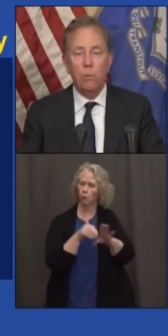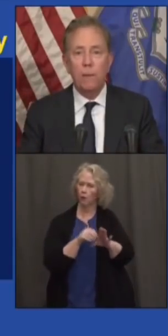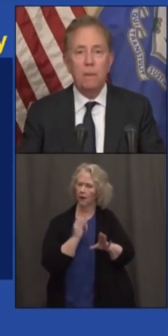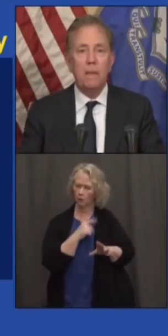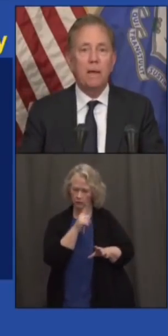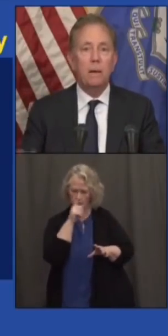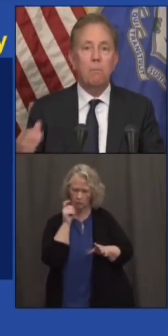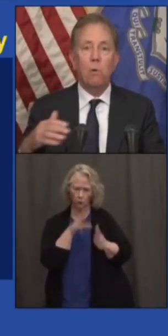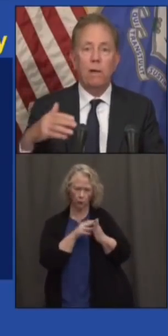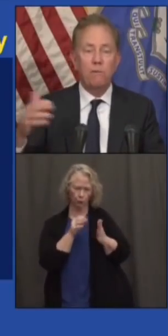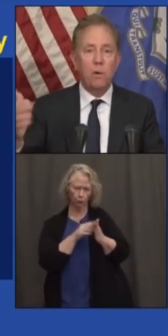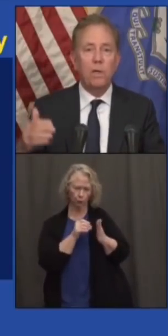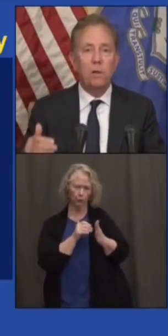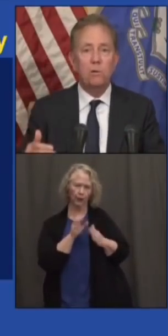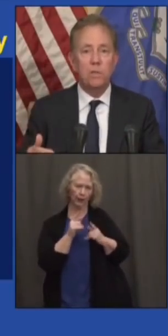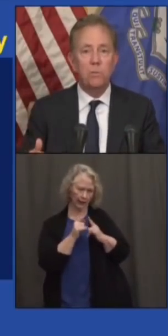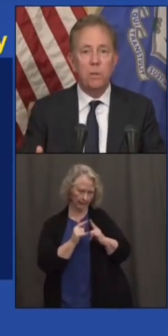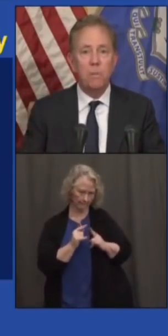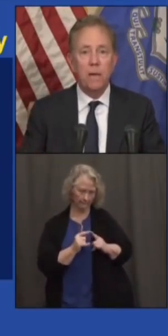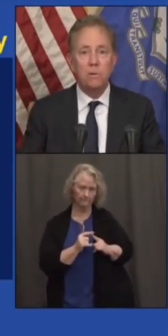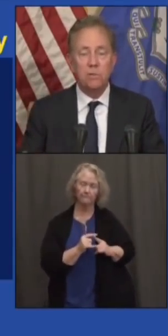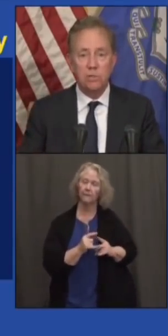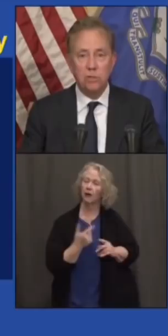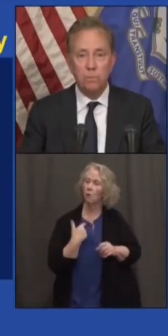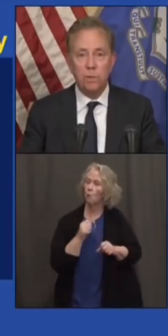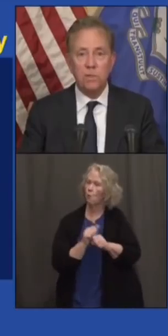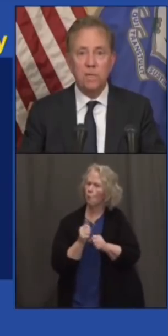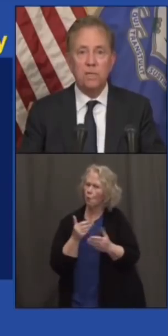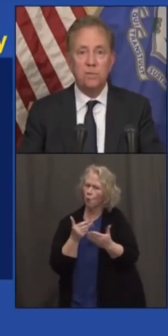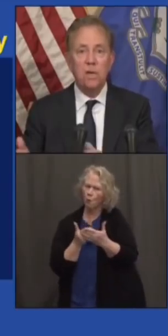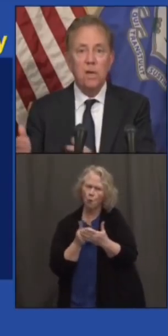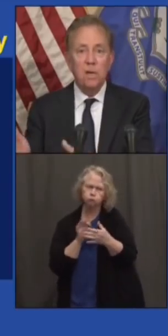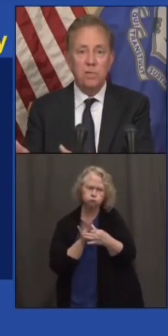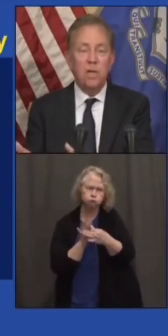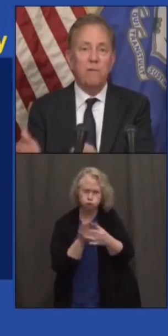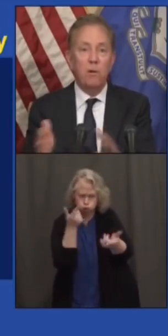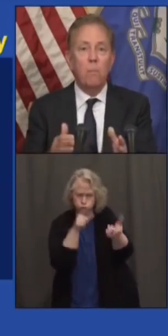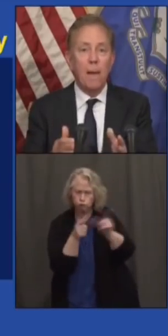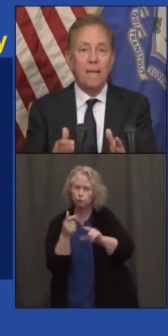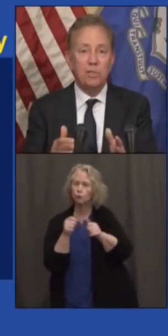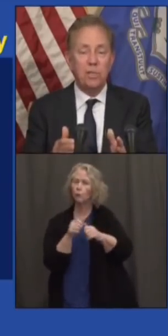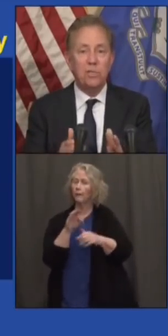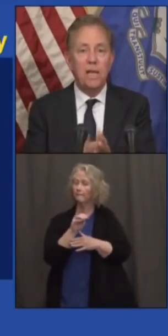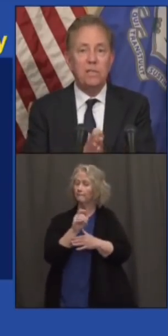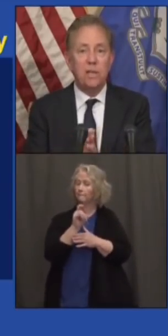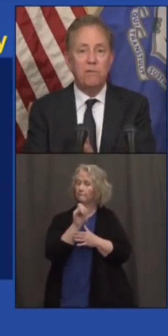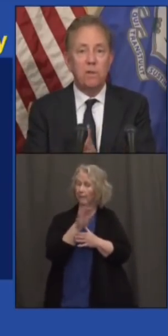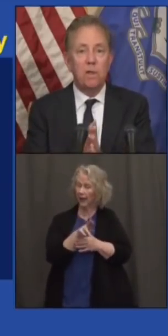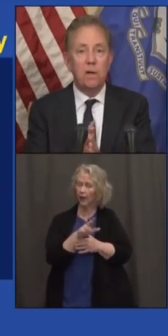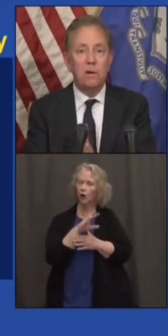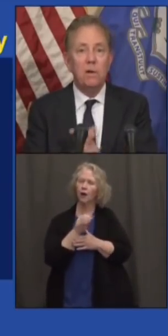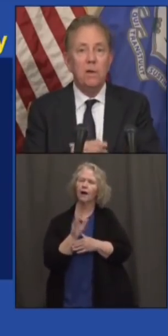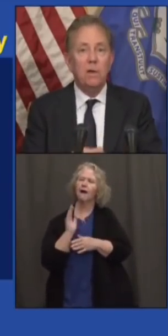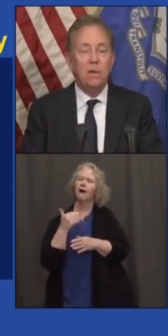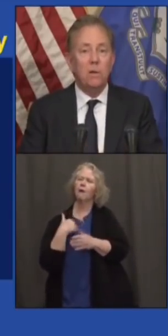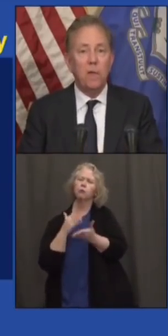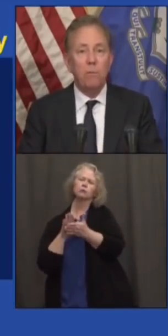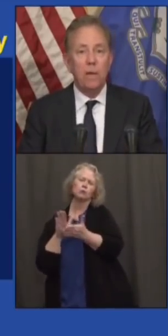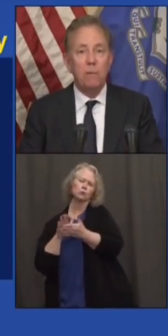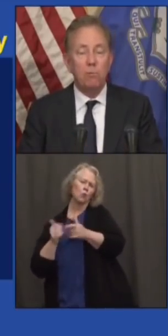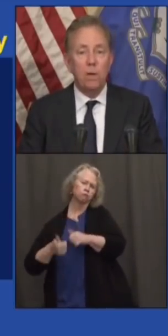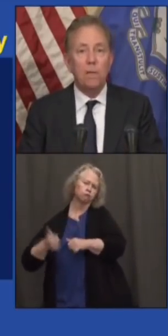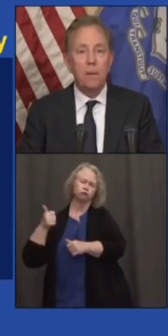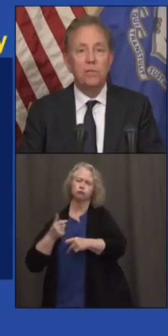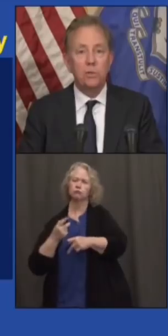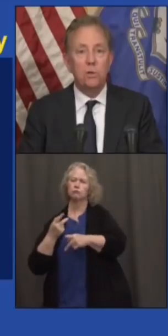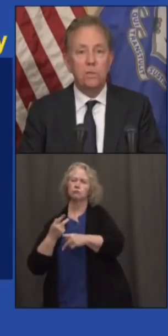We're ramping that up. Working very closely with the mayors and superintendents. See if they will match the state's effort there. You know, then